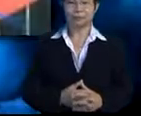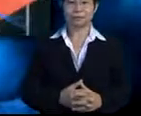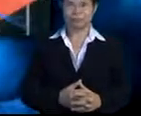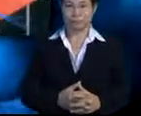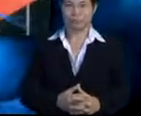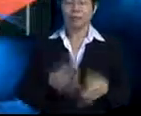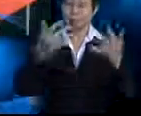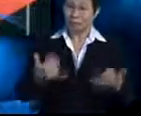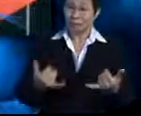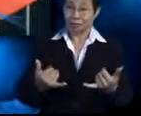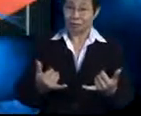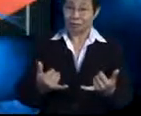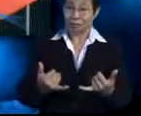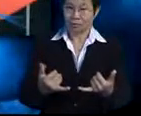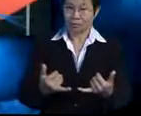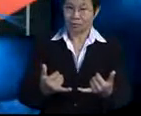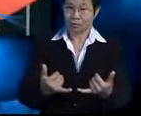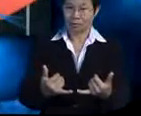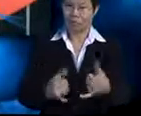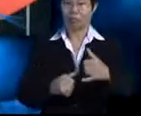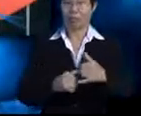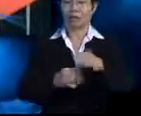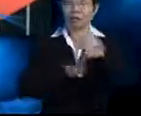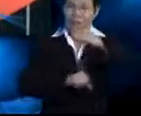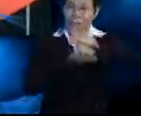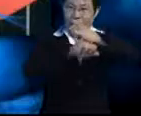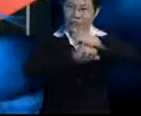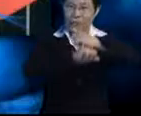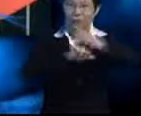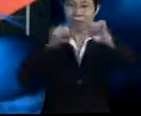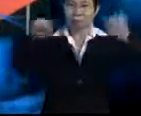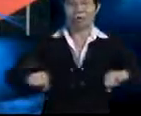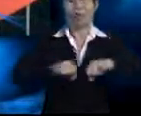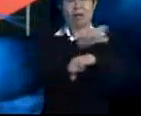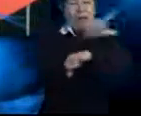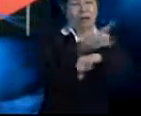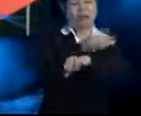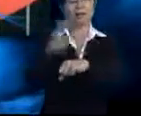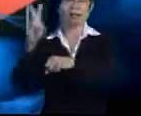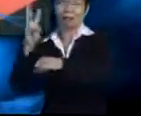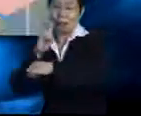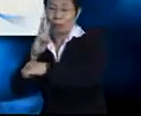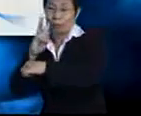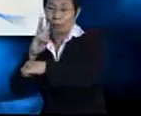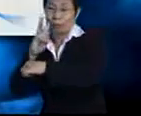Now, let's compare the support systems of land vertebrates and aquatic vertebrates.